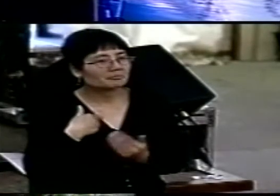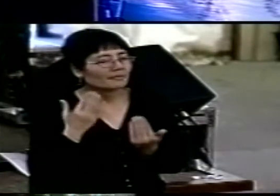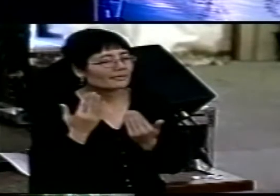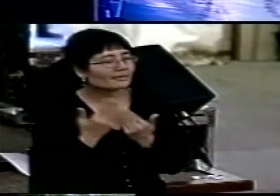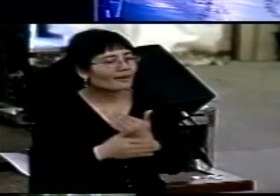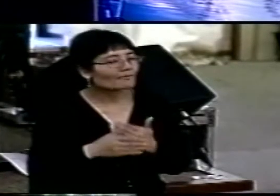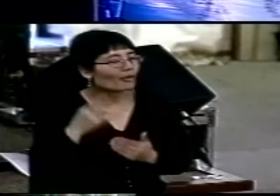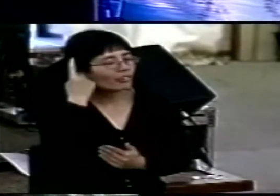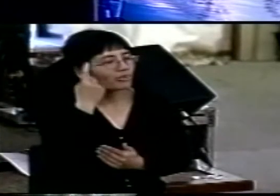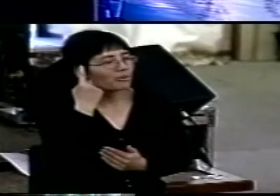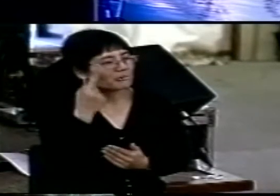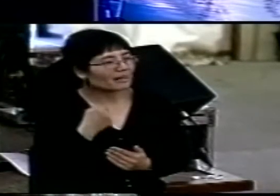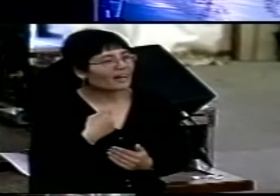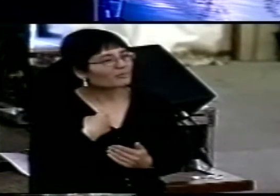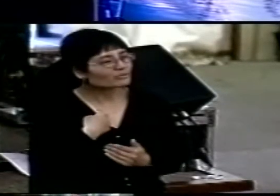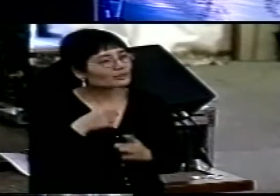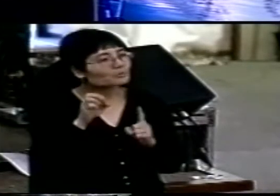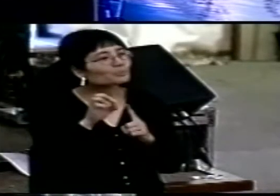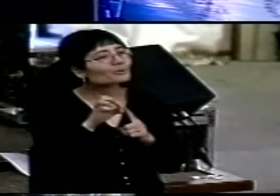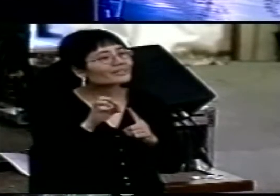prejudicial I was.